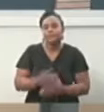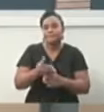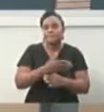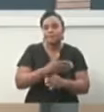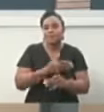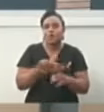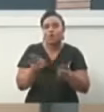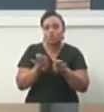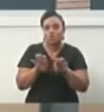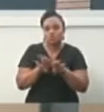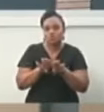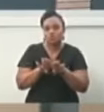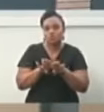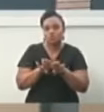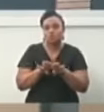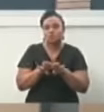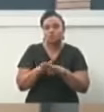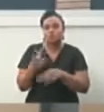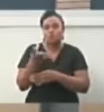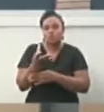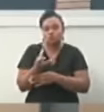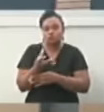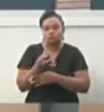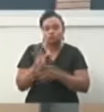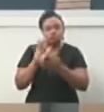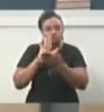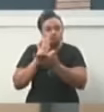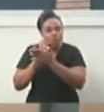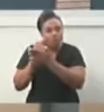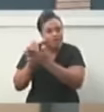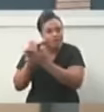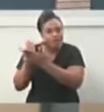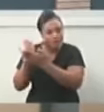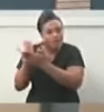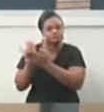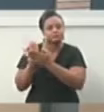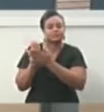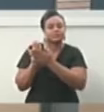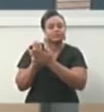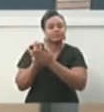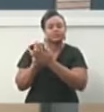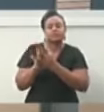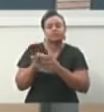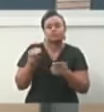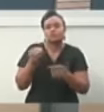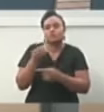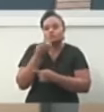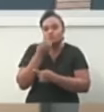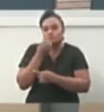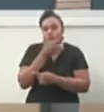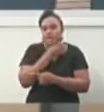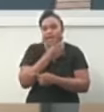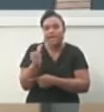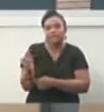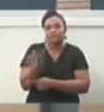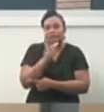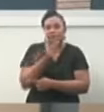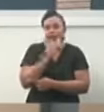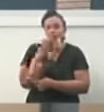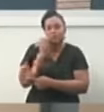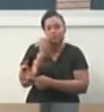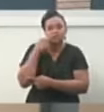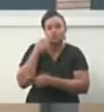Permit me to offer congratulatory sentiments to the Food and Agriculture Organization, FAO,